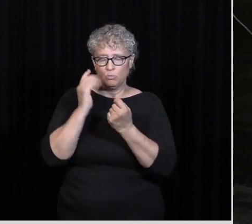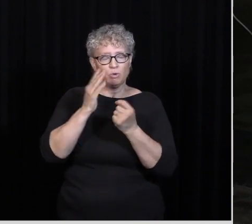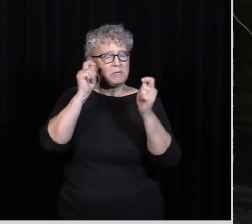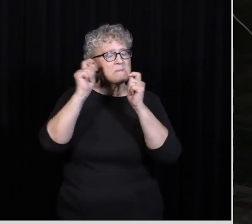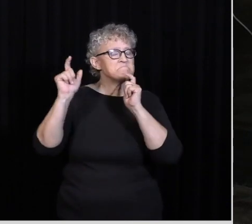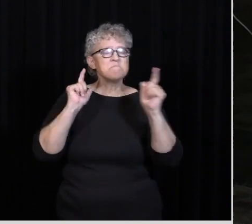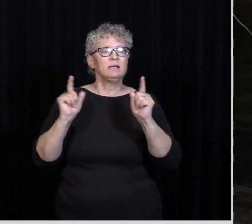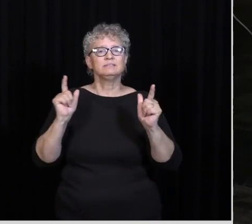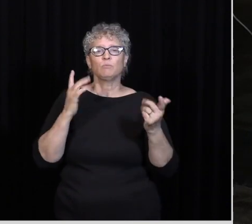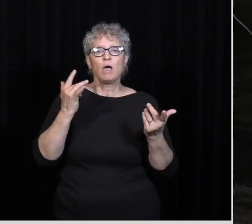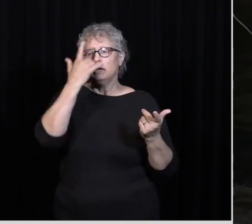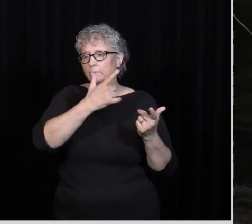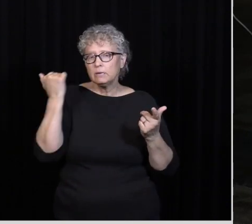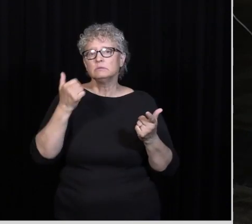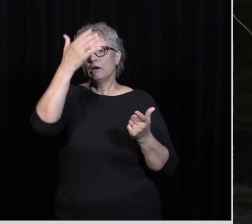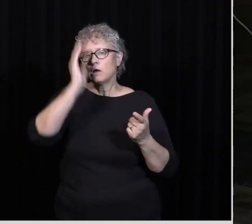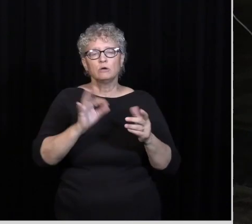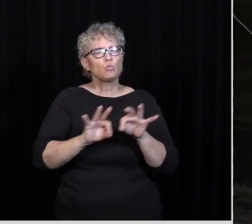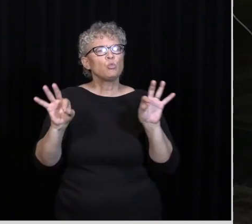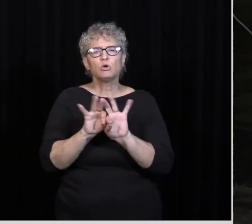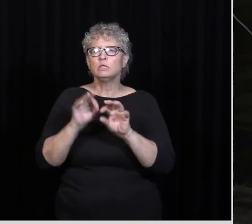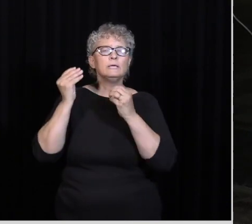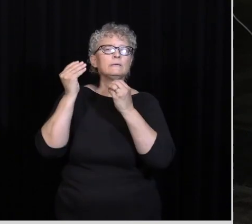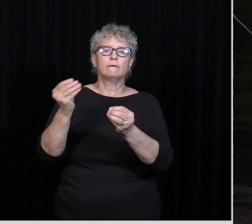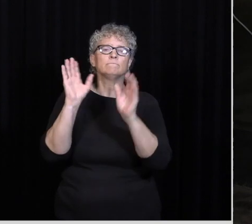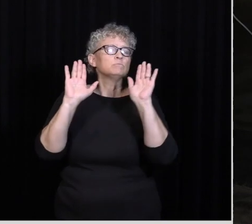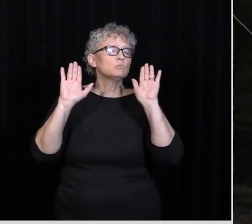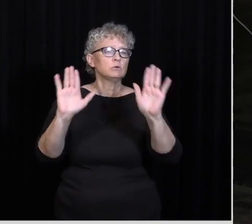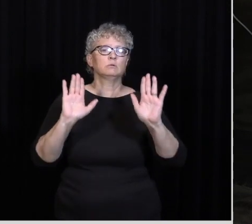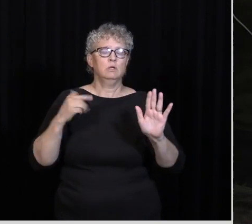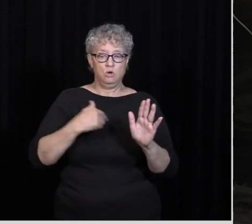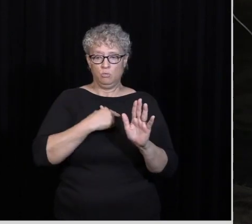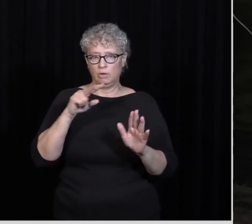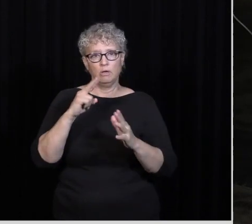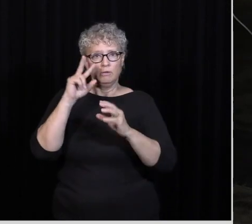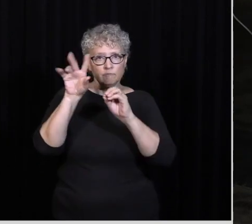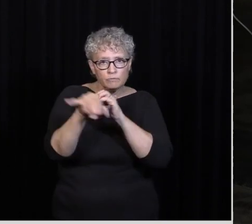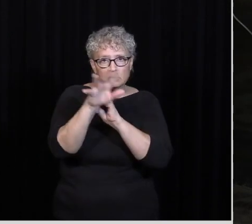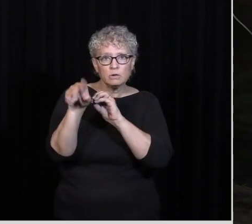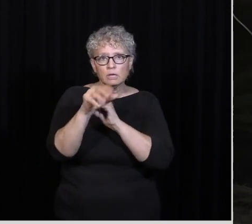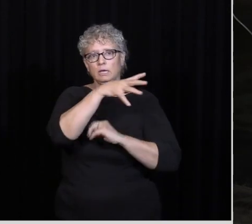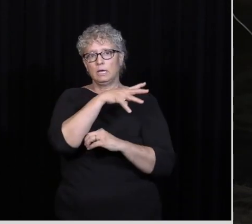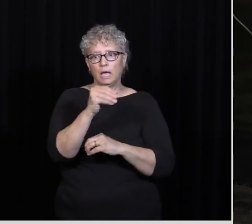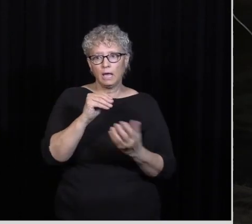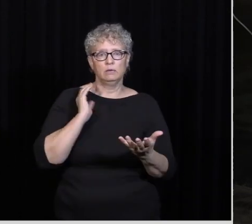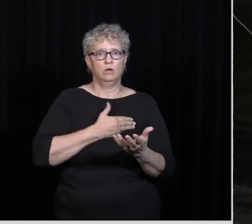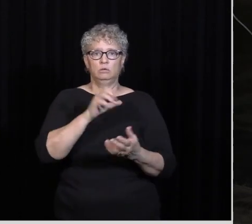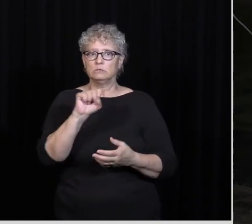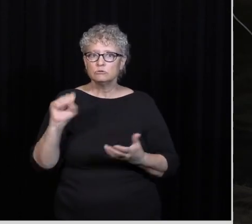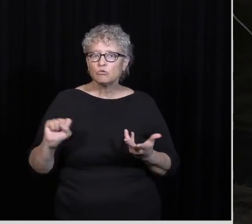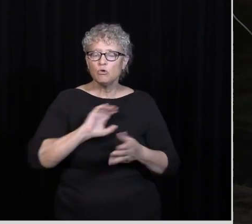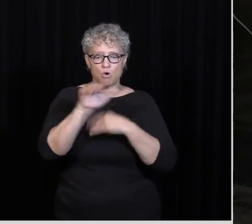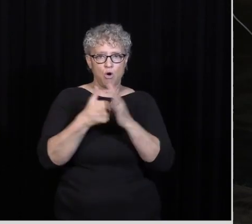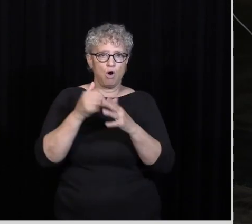as they can be Because God is worthy Of that kind of excellence And when we do Our videoing And our sound And when we do Our Sunday school In all